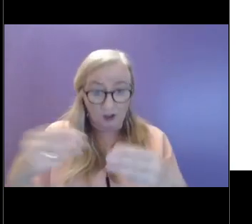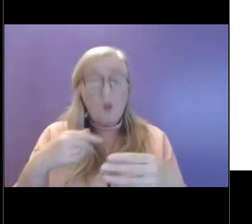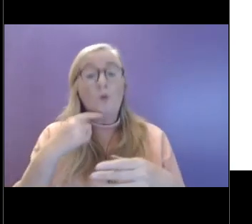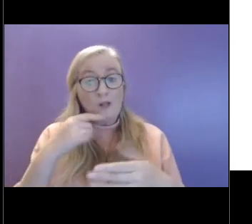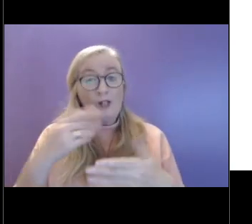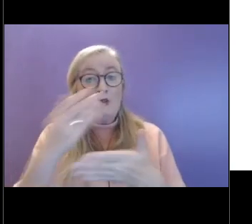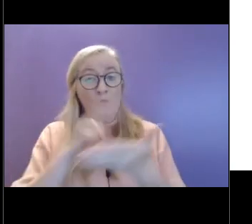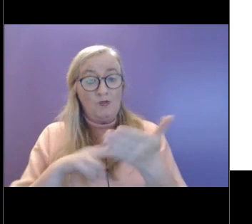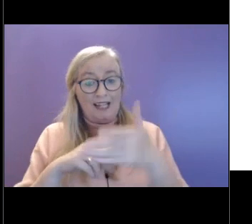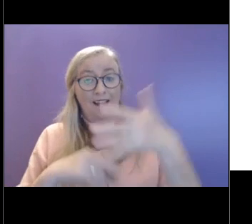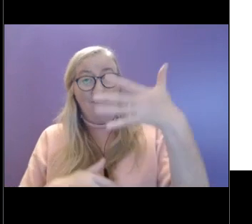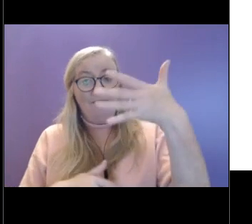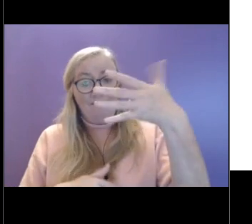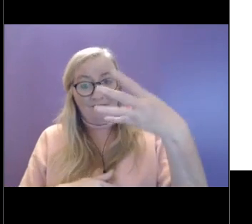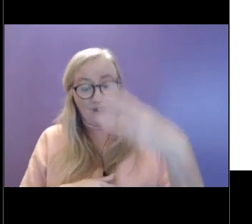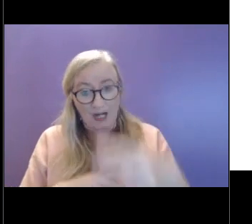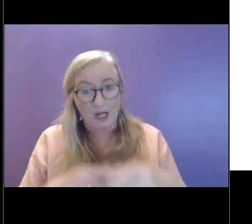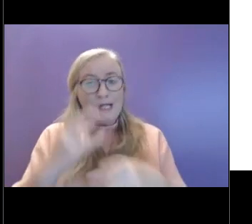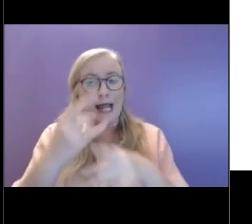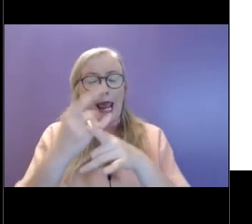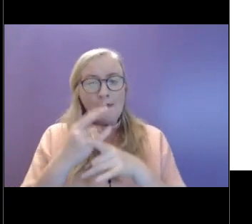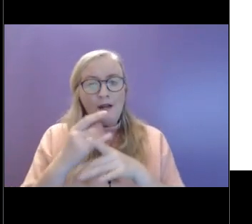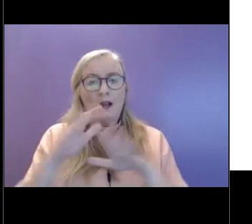Just to bring thinking back online again.